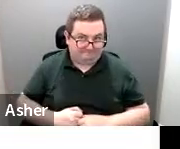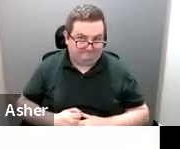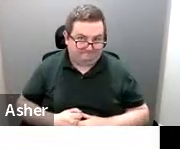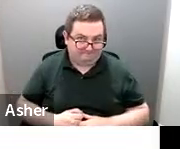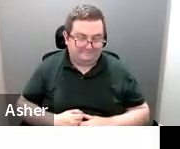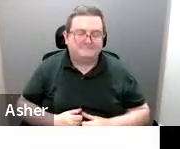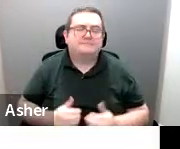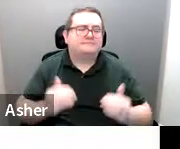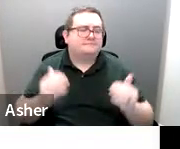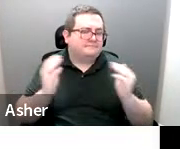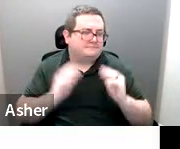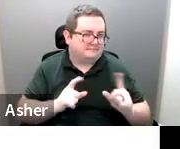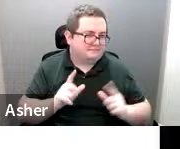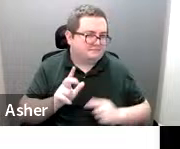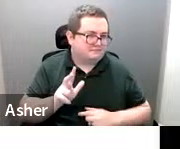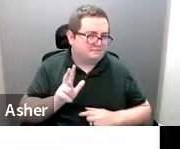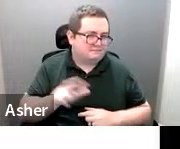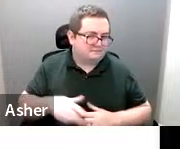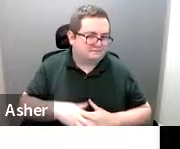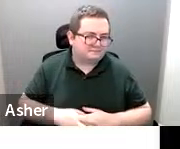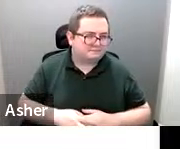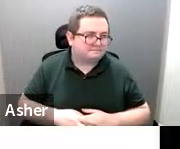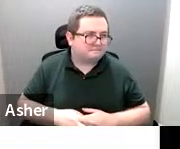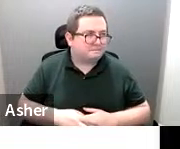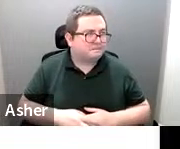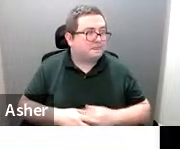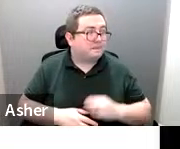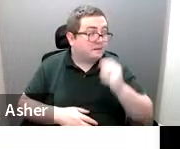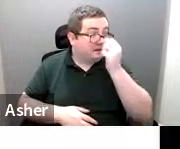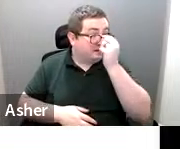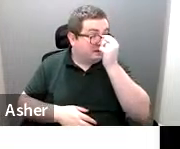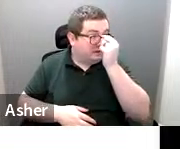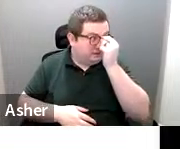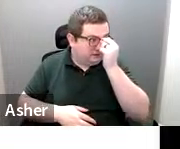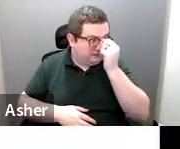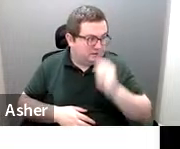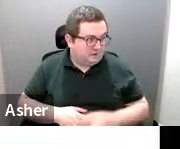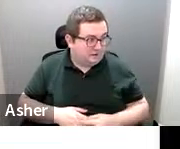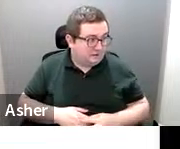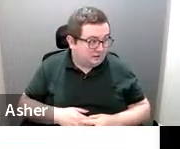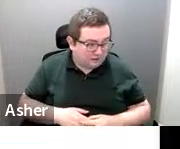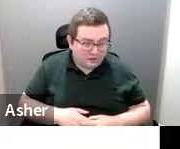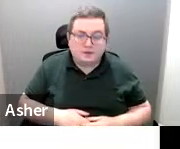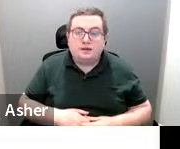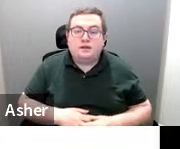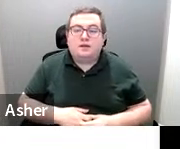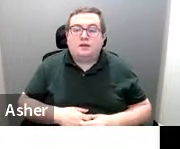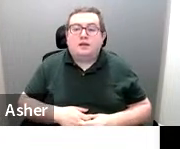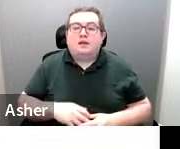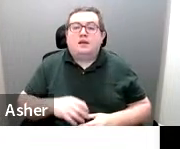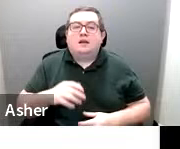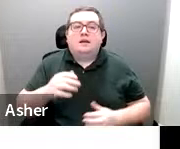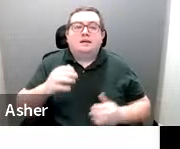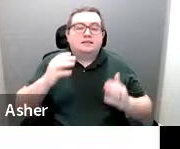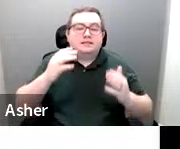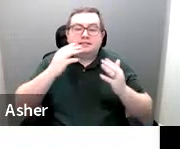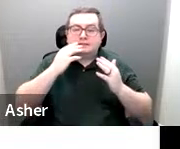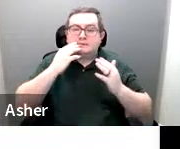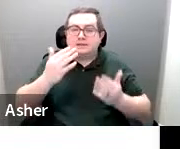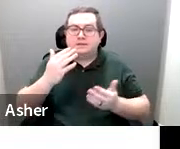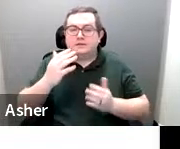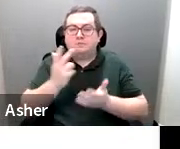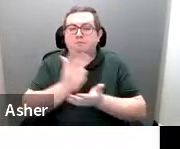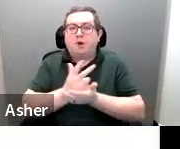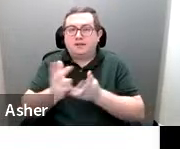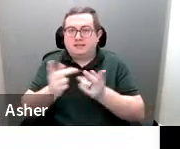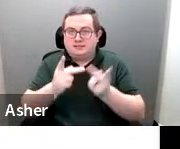Next slide, 33. Parking space signs. So parking space signs